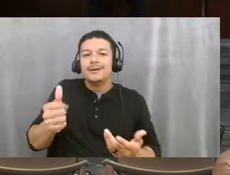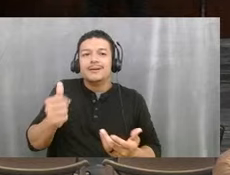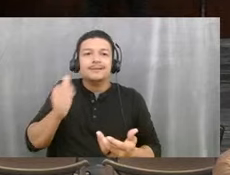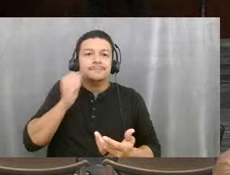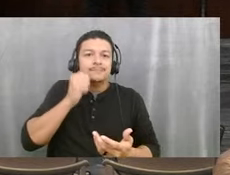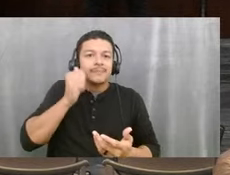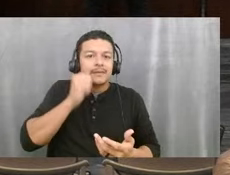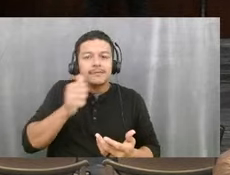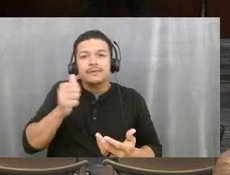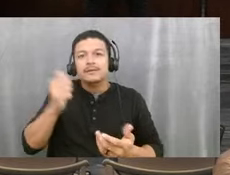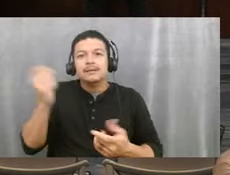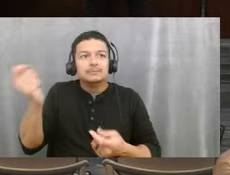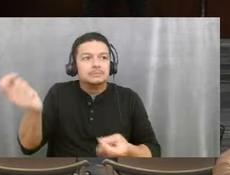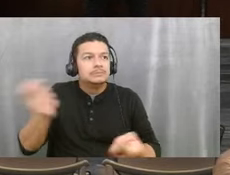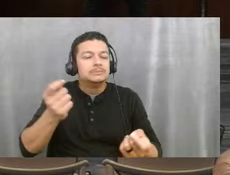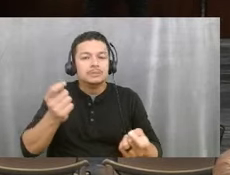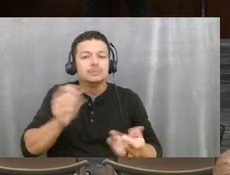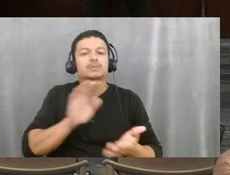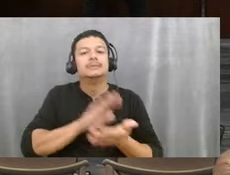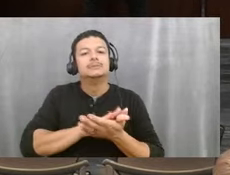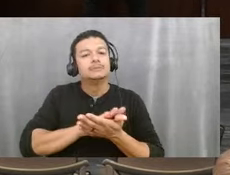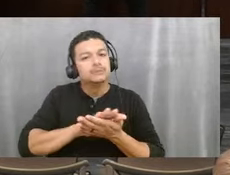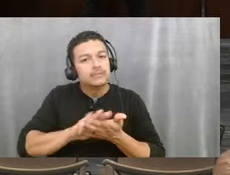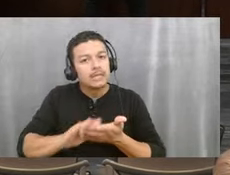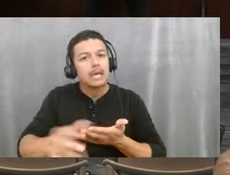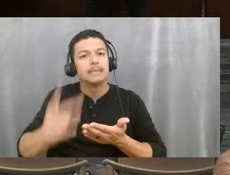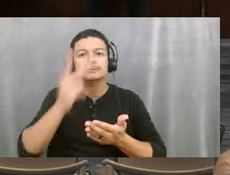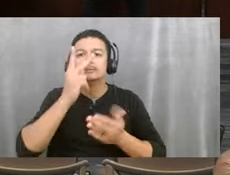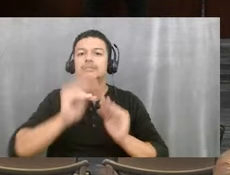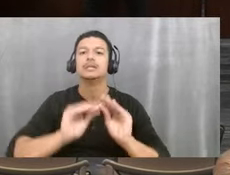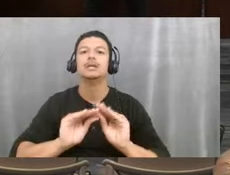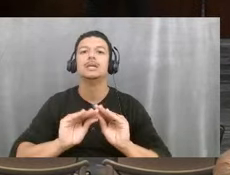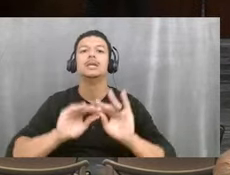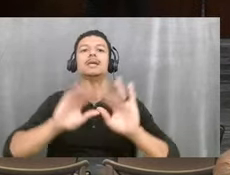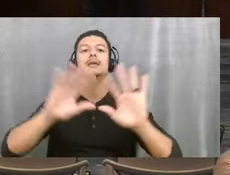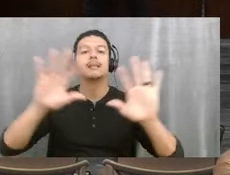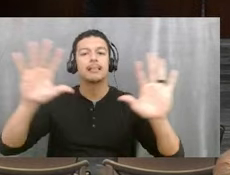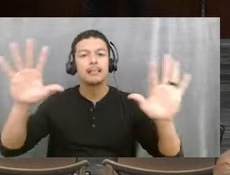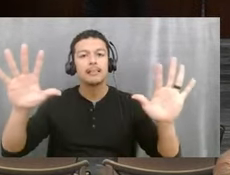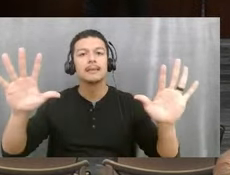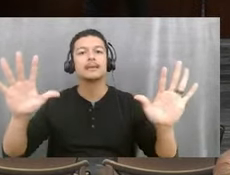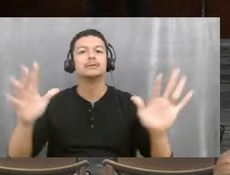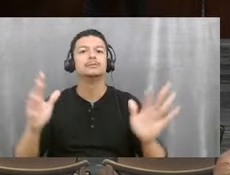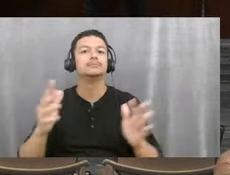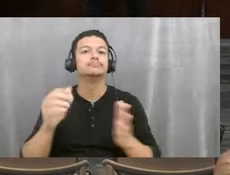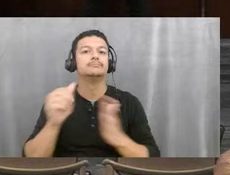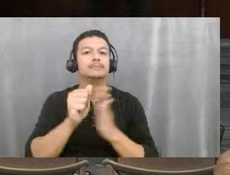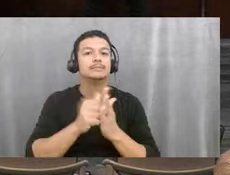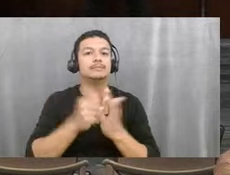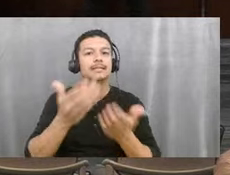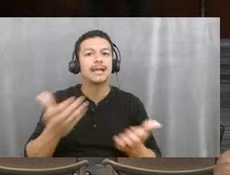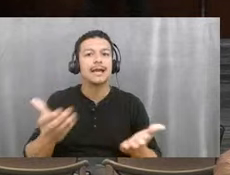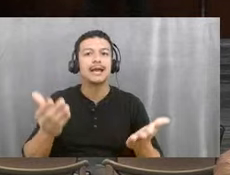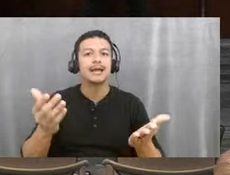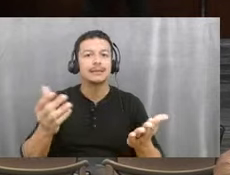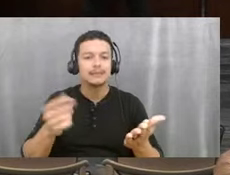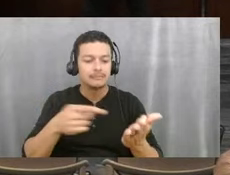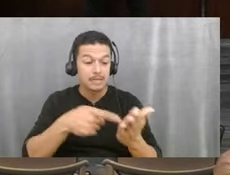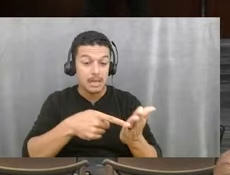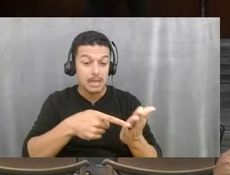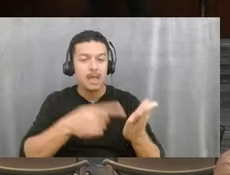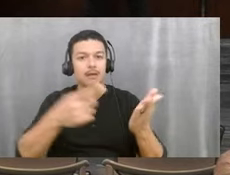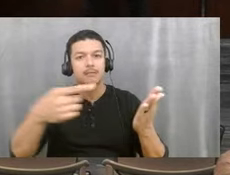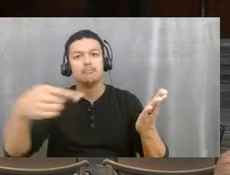And, and so it's nice to, to see the, the, the agenda items come to fruition and, and,